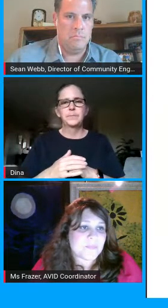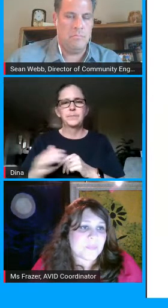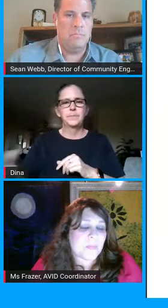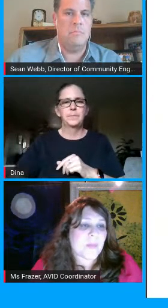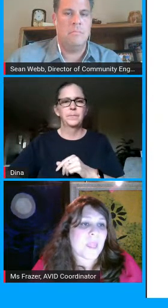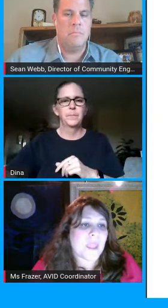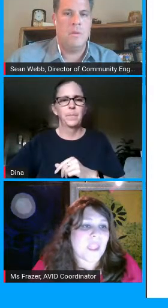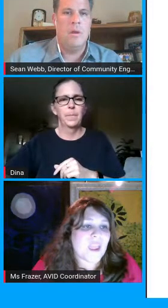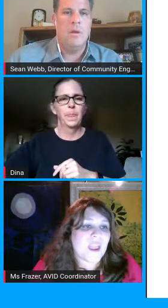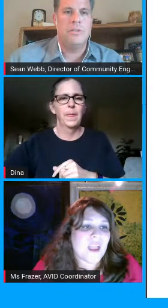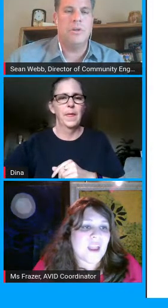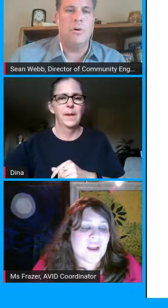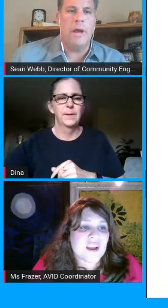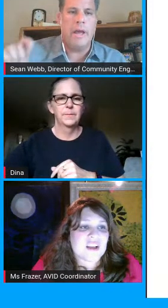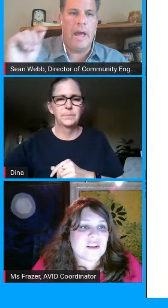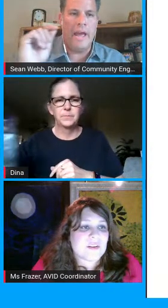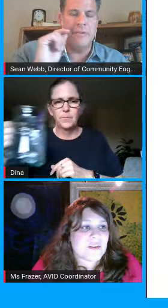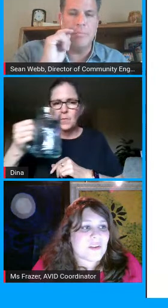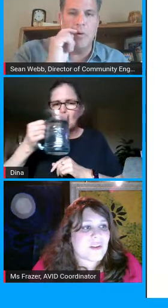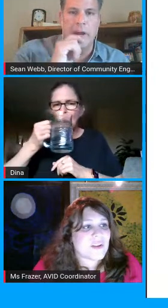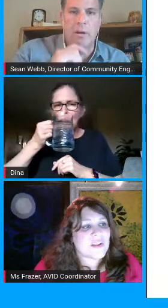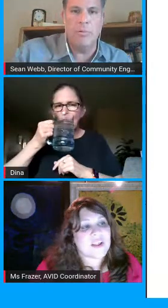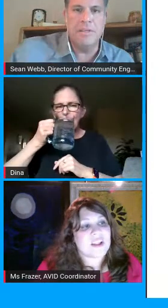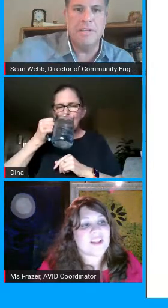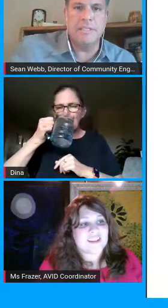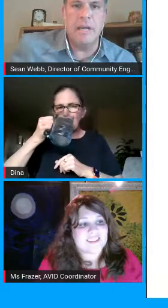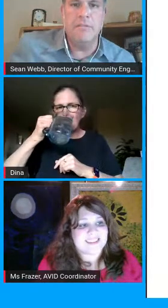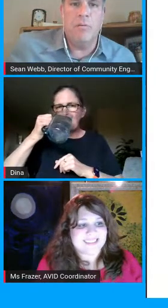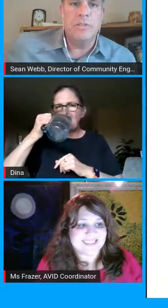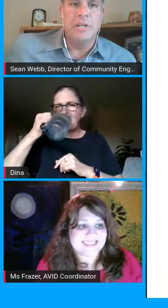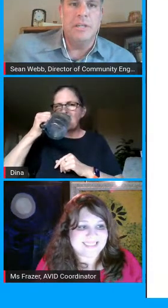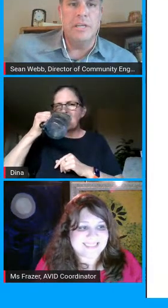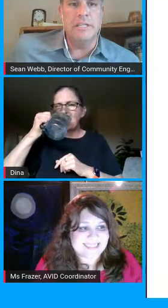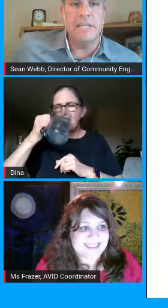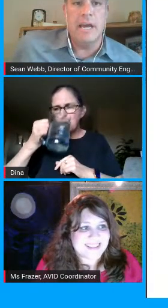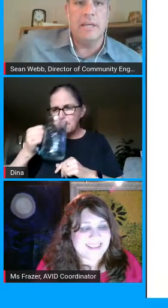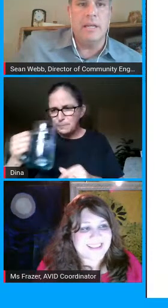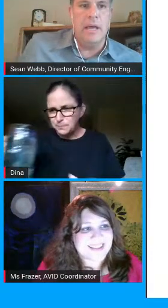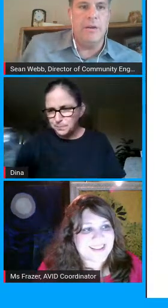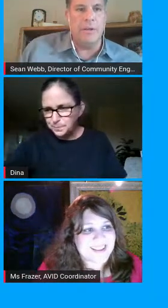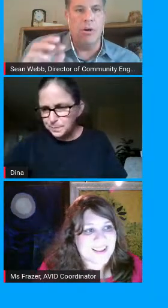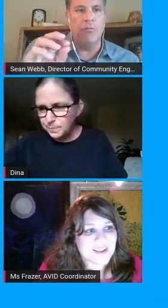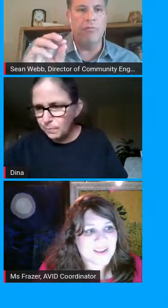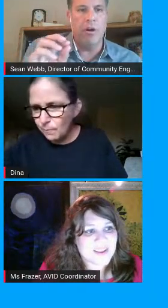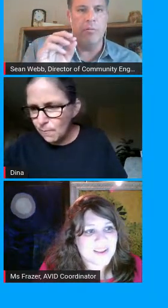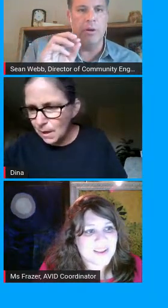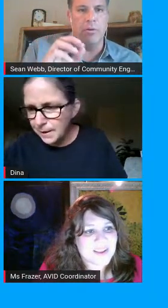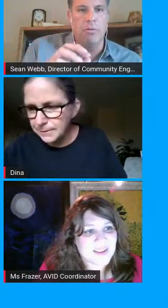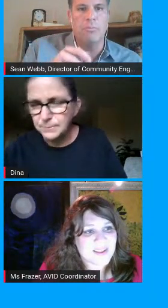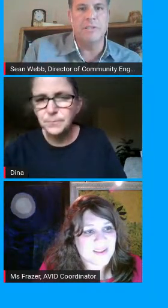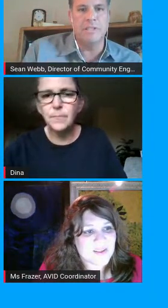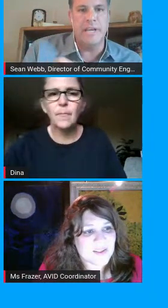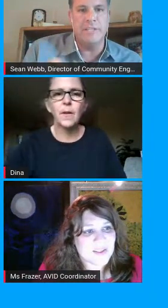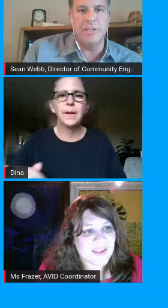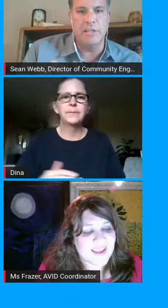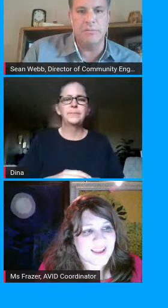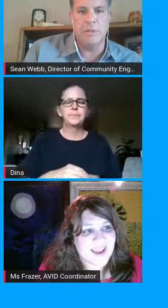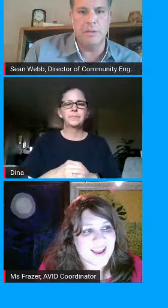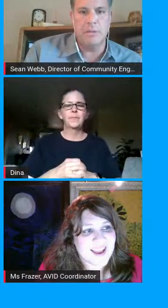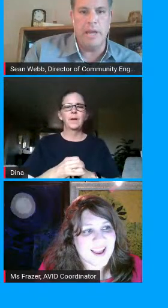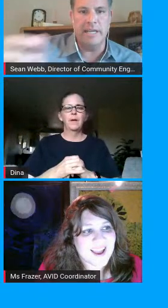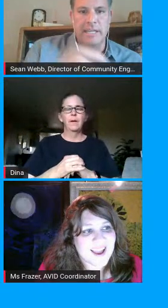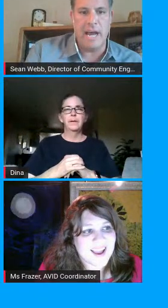so i i have to point out with this unfortunately it does not allow you to go from a google presentation